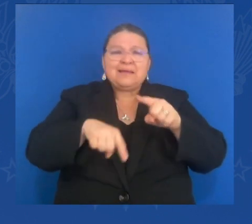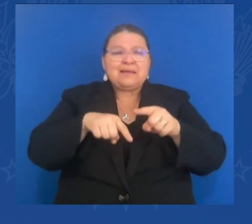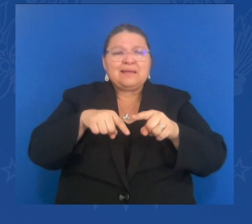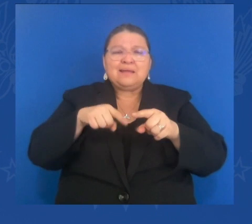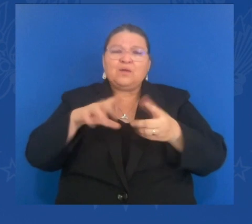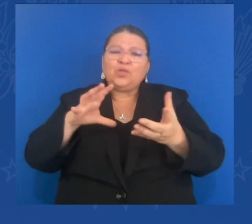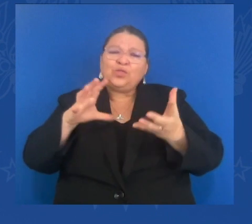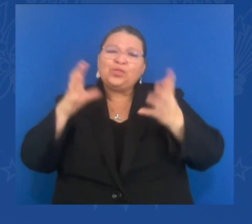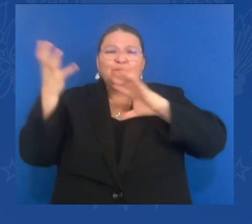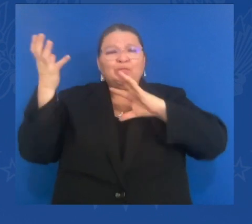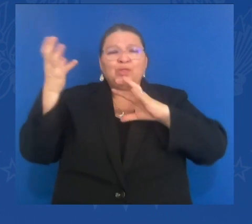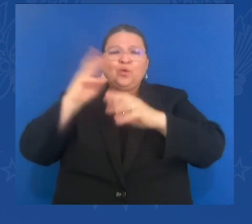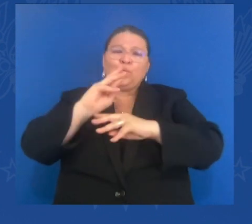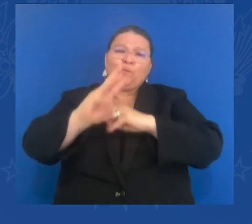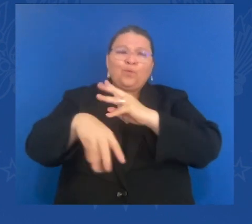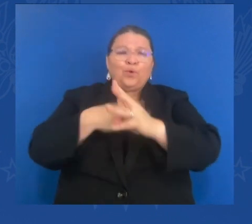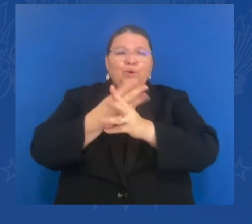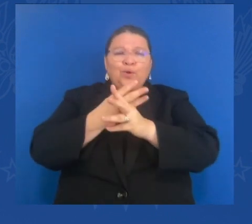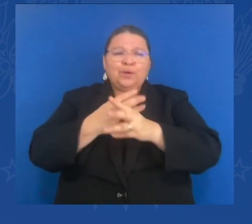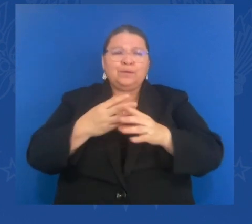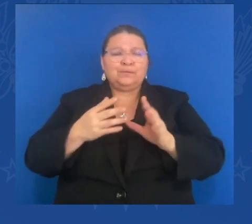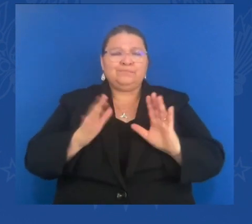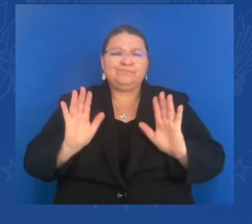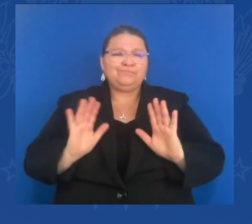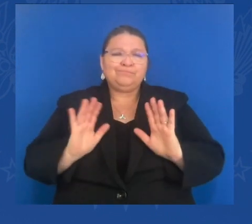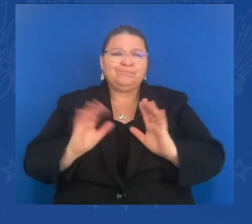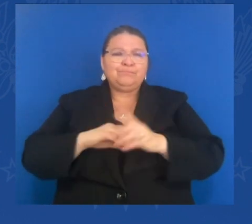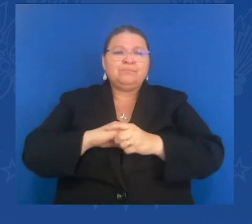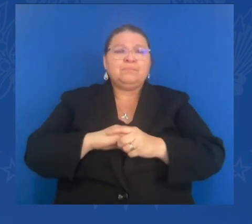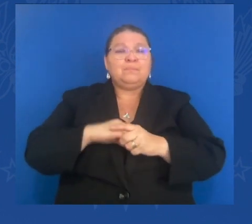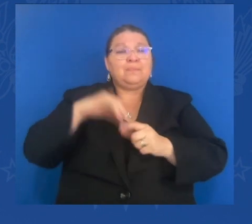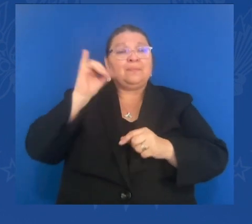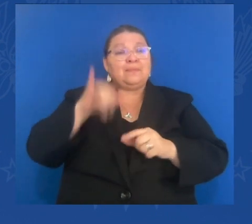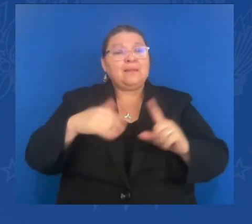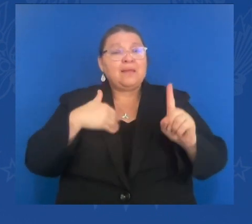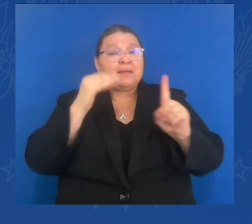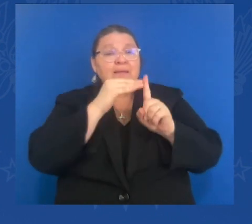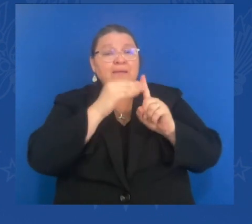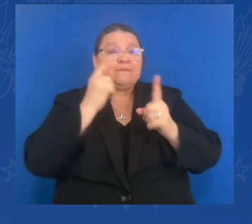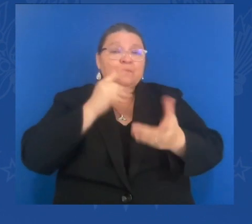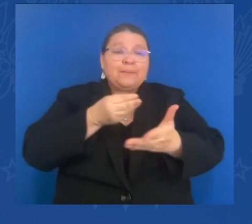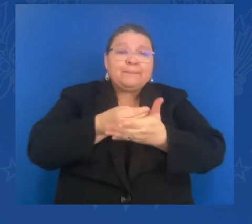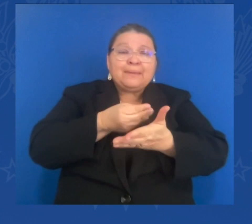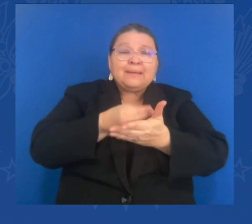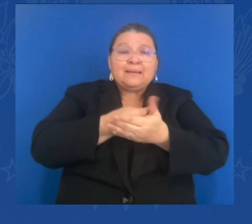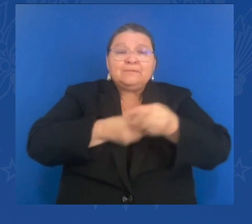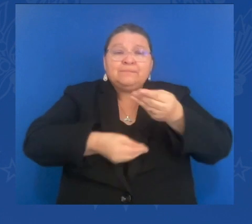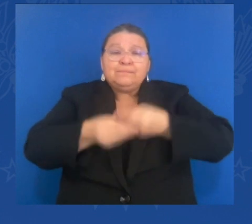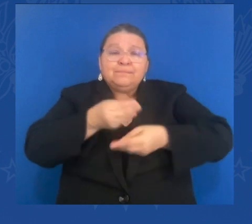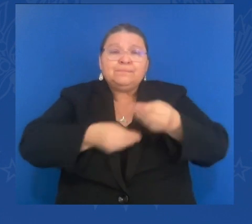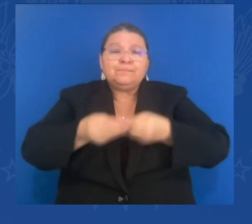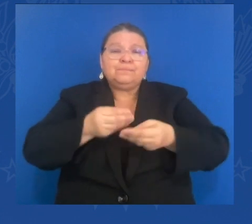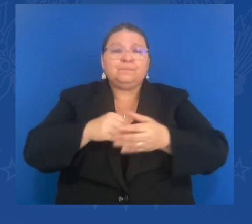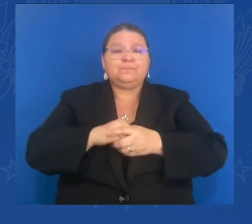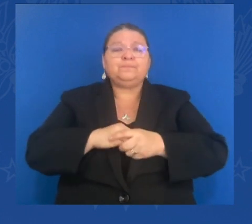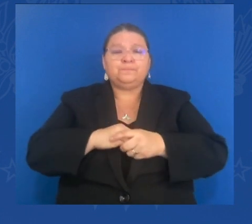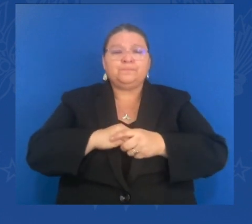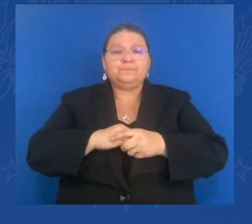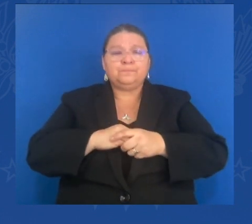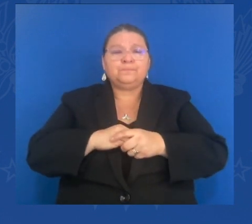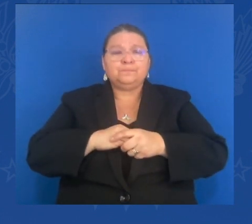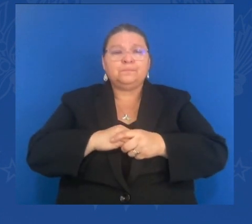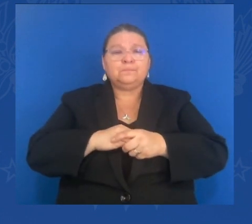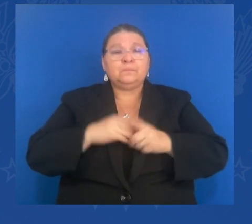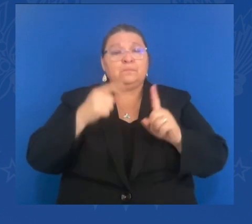G7 is also stepping up pressure on corrupt Russian billionaires. We're adding new names to the list of oligarchs and their